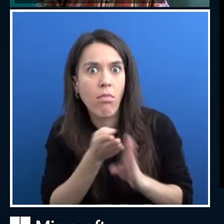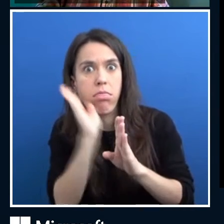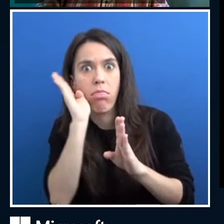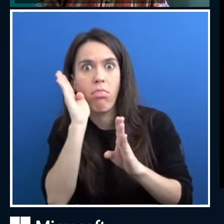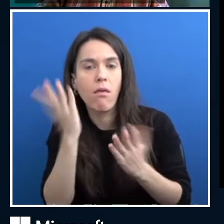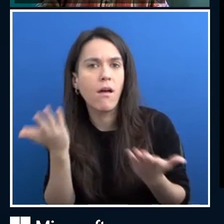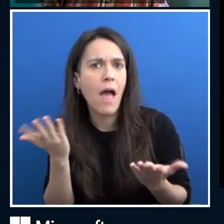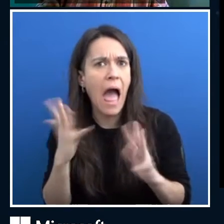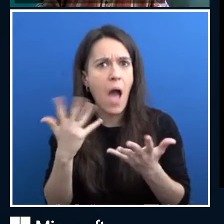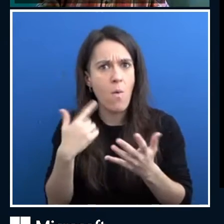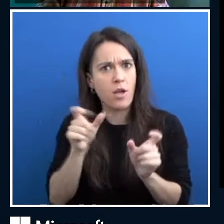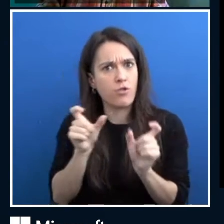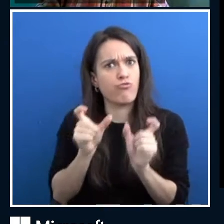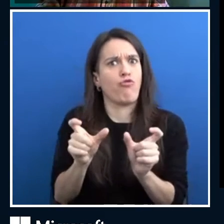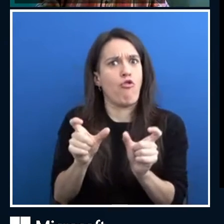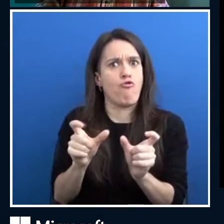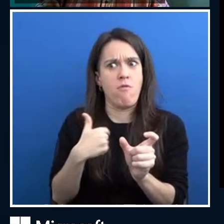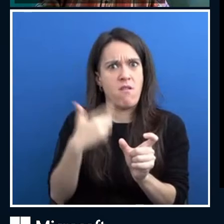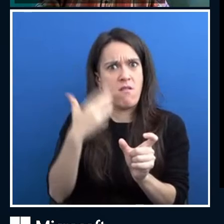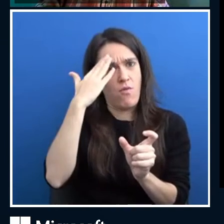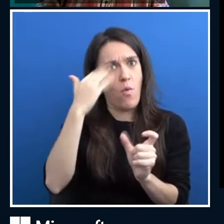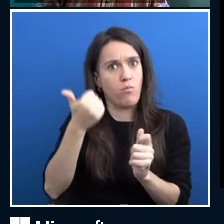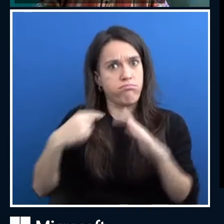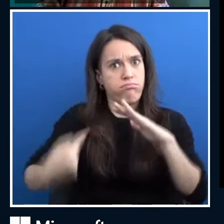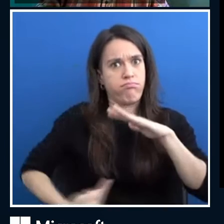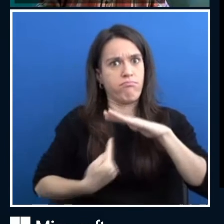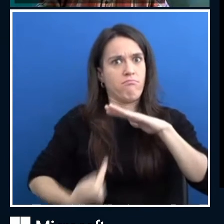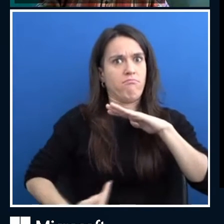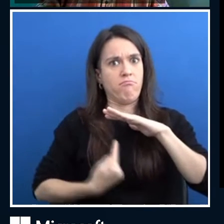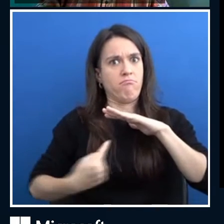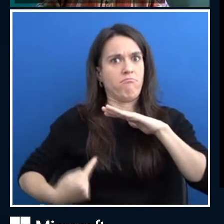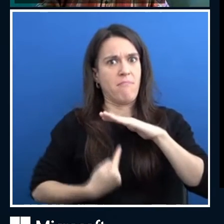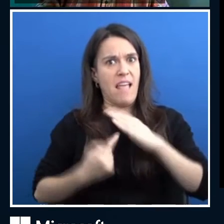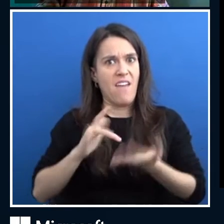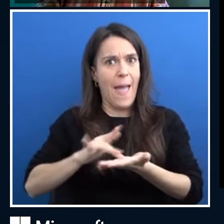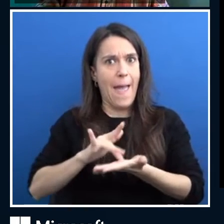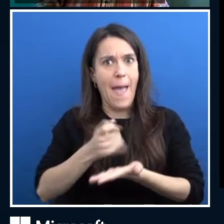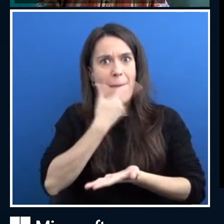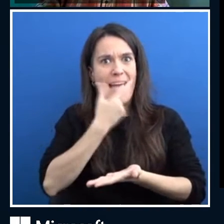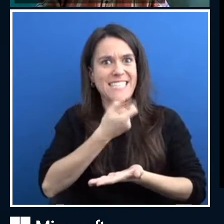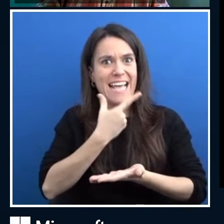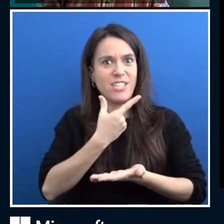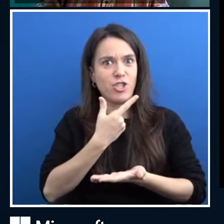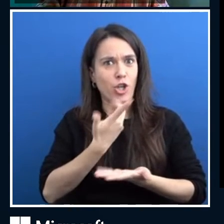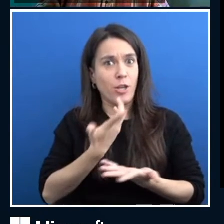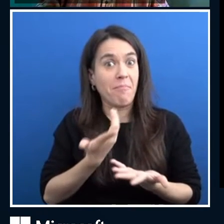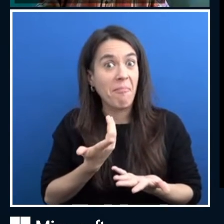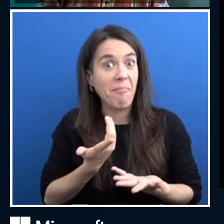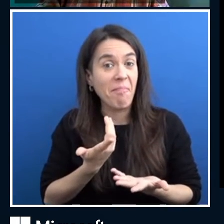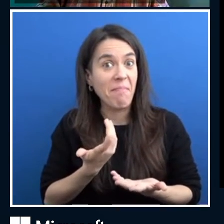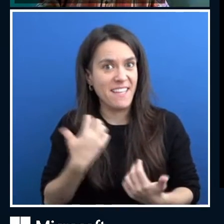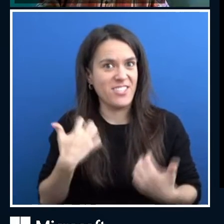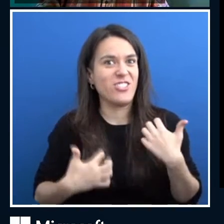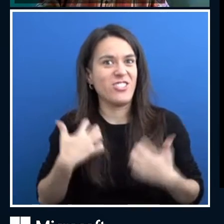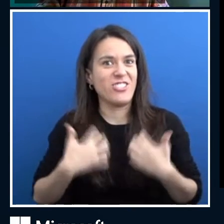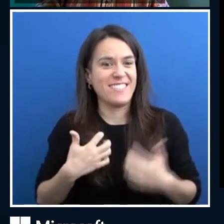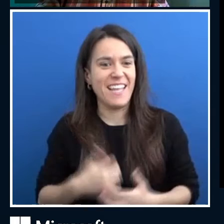I know what it's doing? Yeah, that's an interesting one, right? Okay, so what's the next one? Would you trust an AI